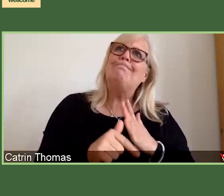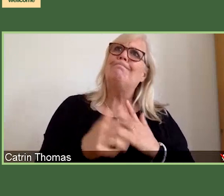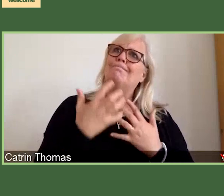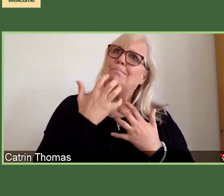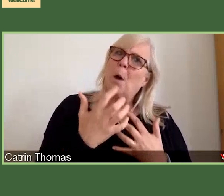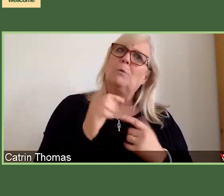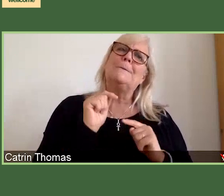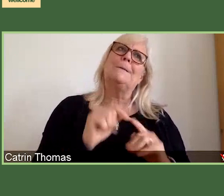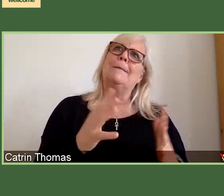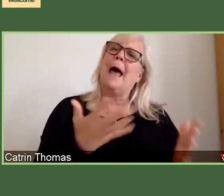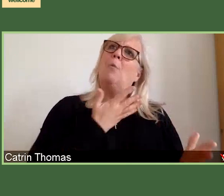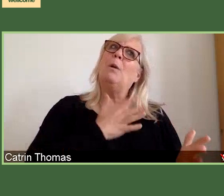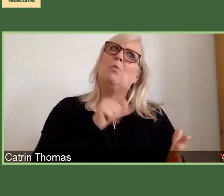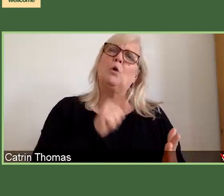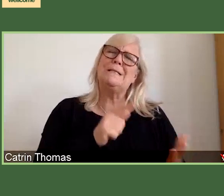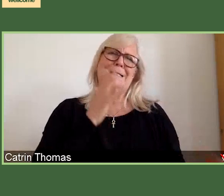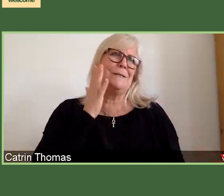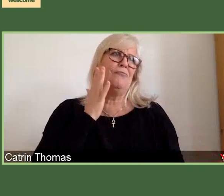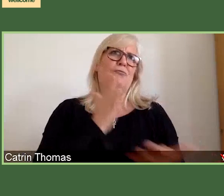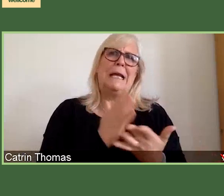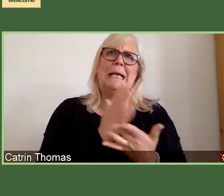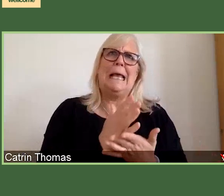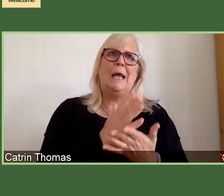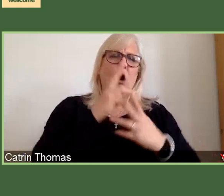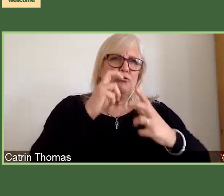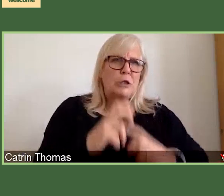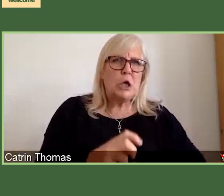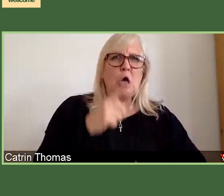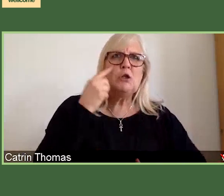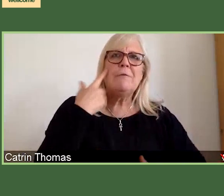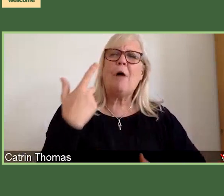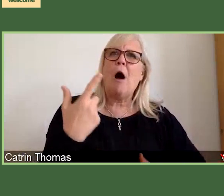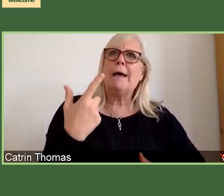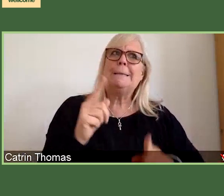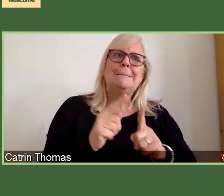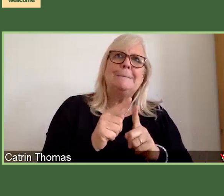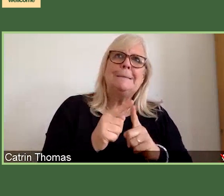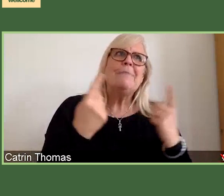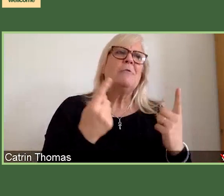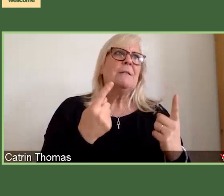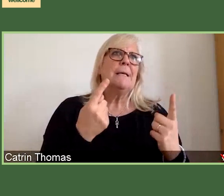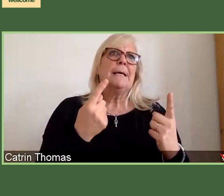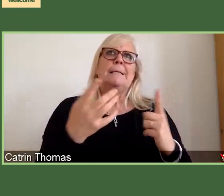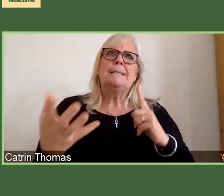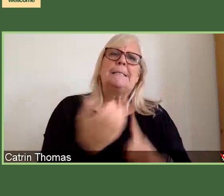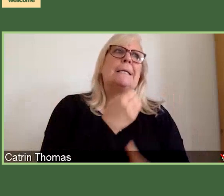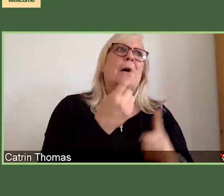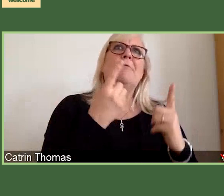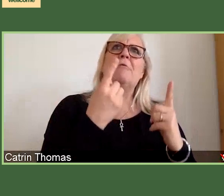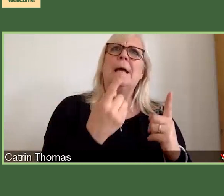shifts in research. We don't really we're not really looking for grants that may use an incremental